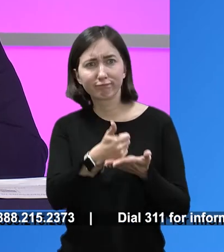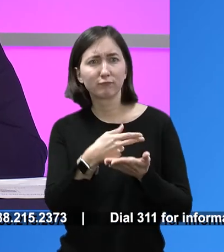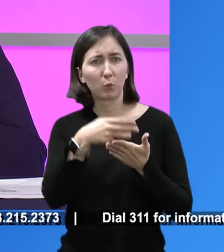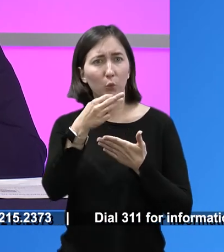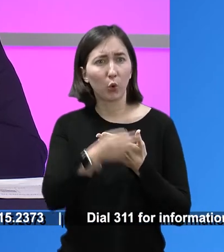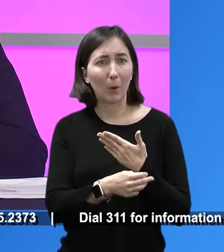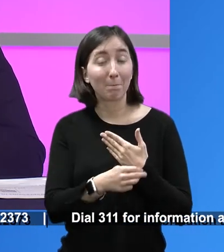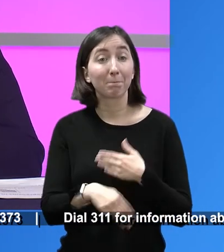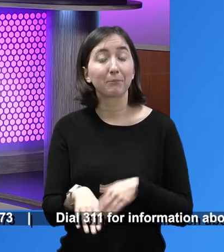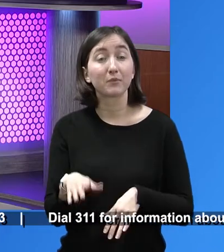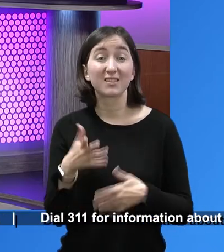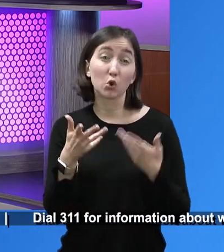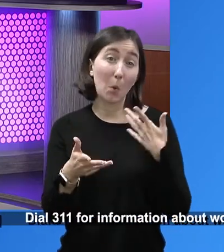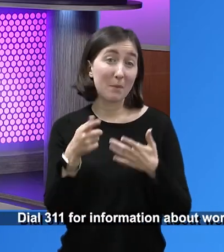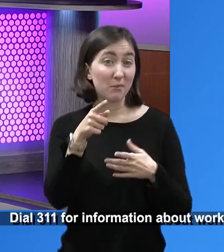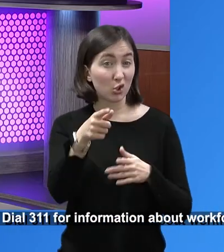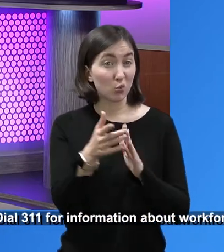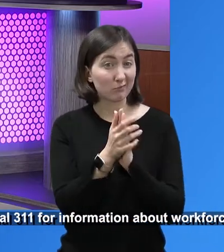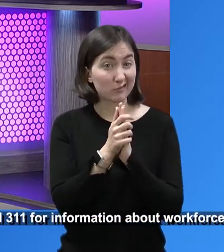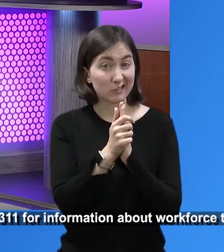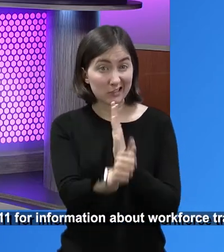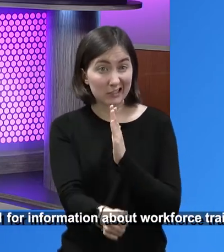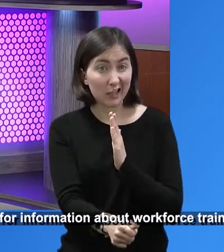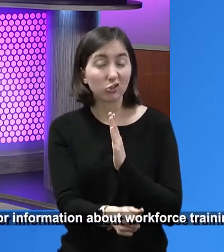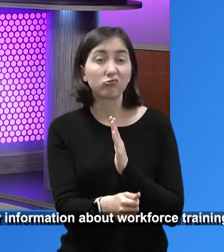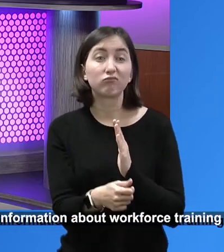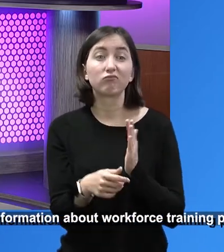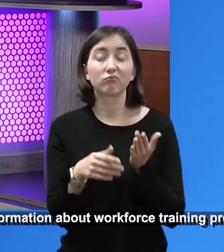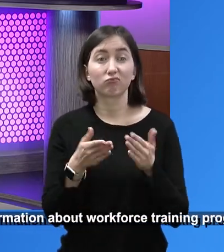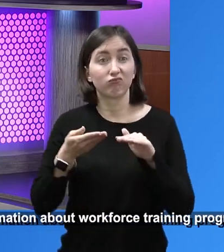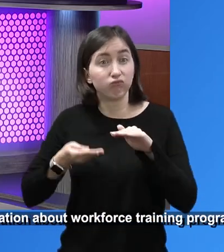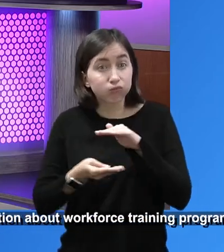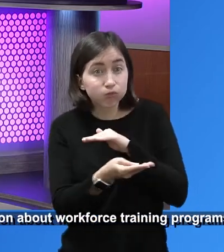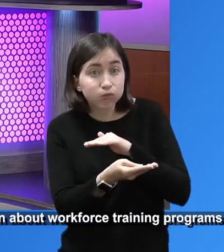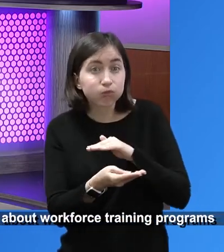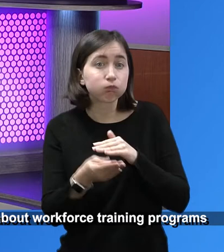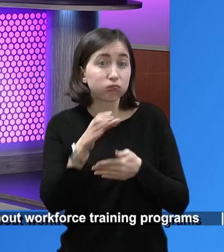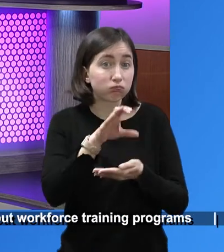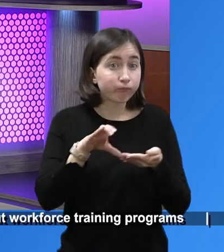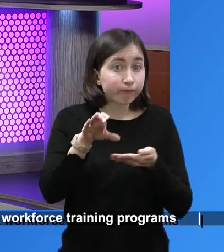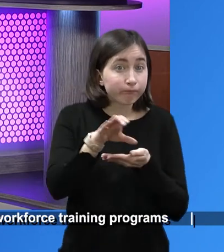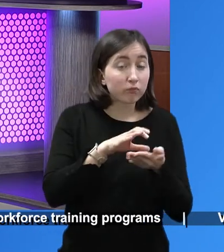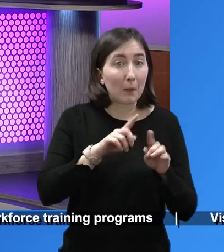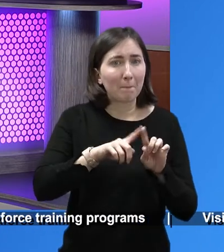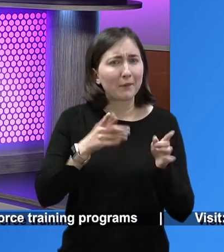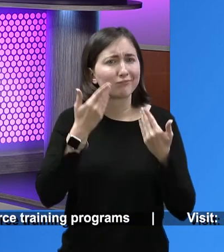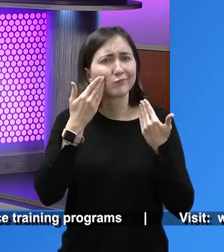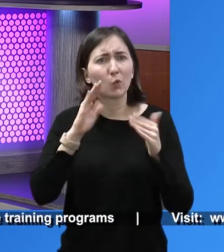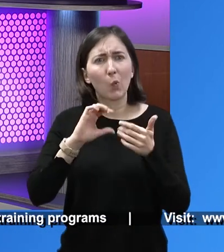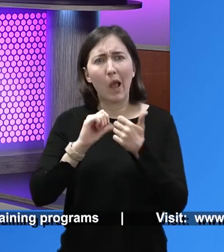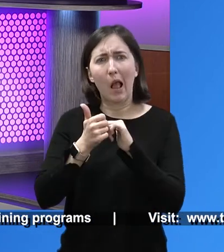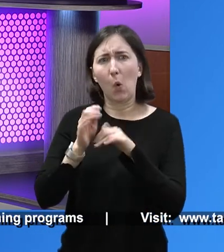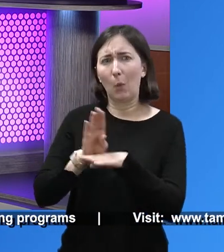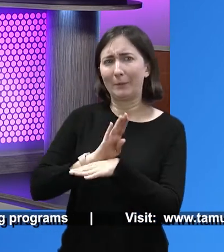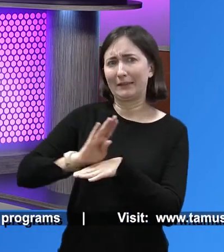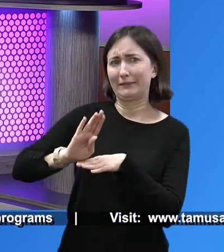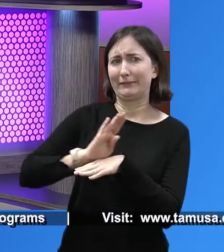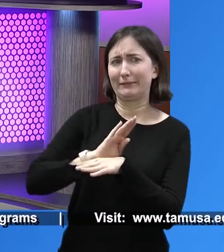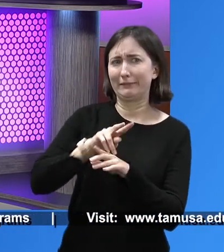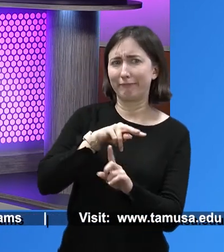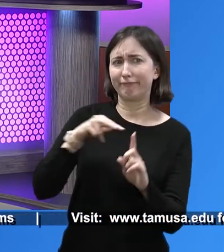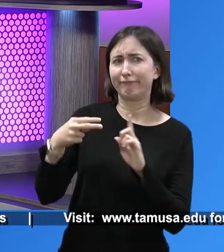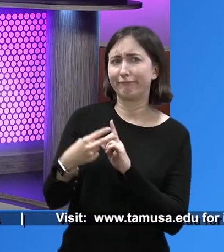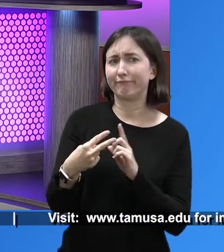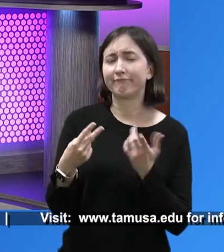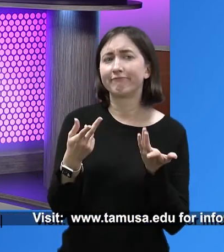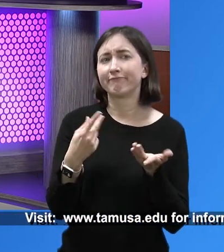be great at baking your cakes, Janey. Oh, my hearing just fell off. You may be great at baking your cakes, but maybe you don't know the business side